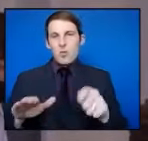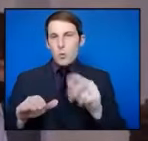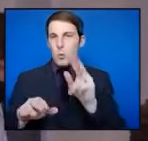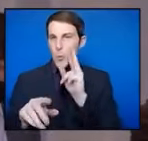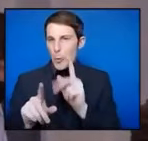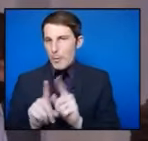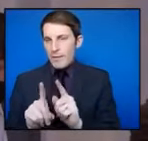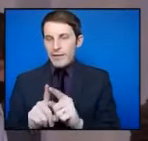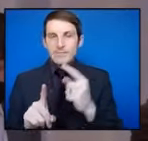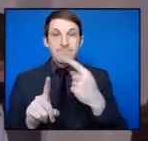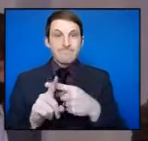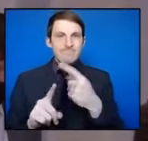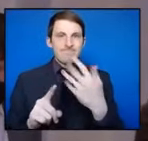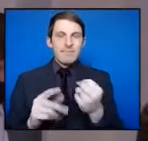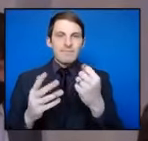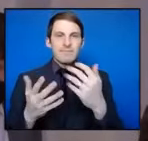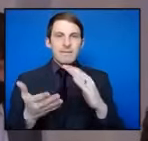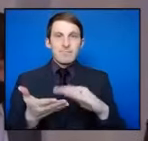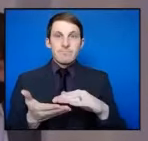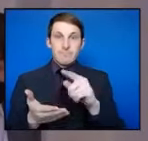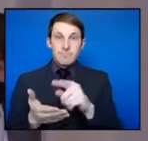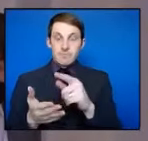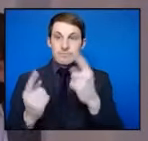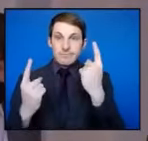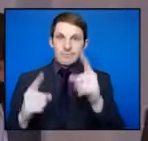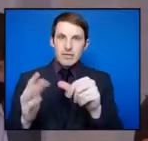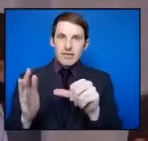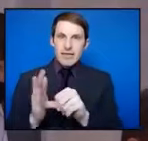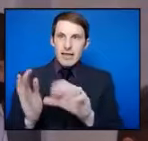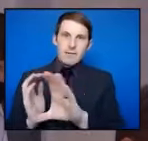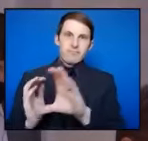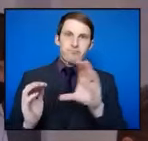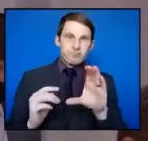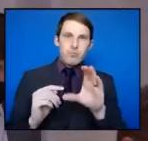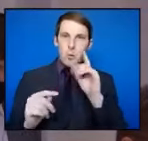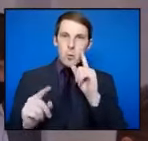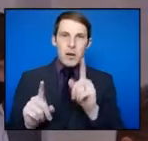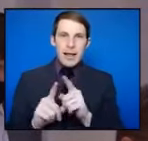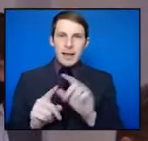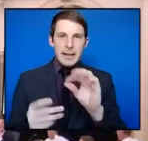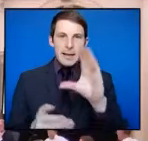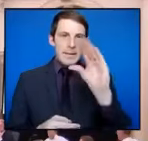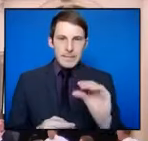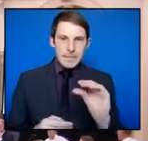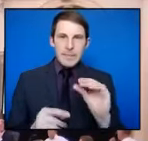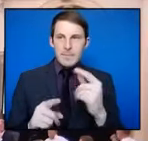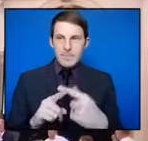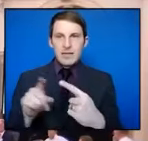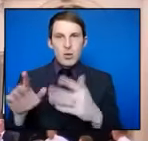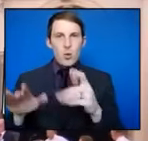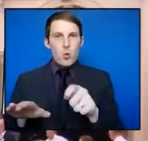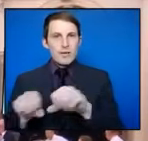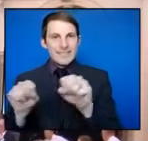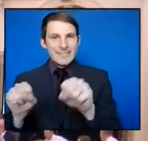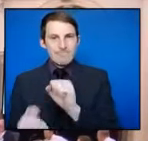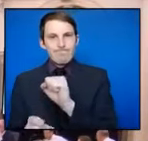A large amount of this revenue probably wouldn't be recovered and would clog up the court system. Why is the government taking this approach rather